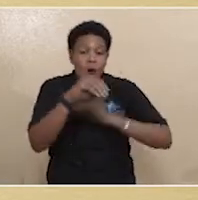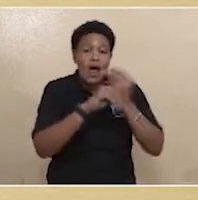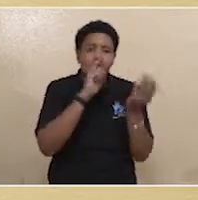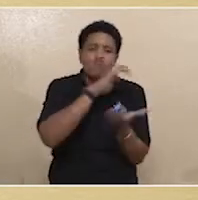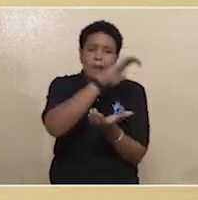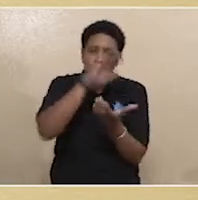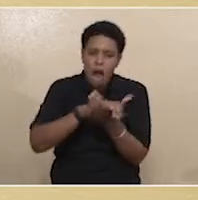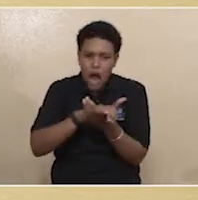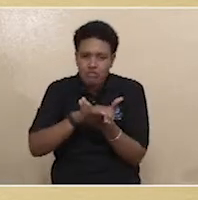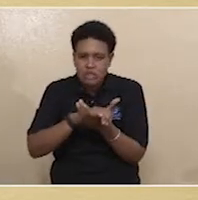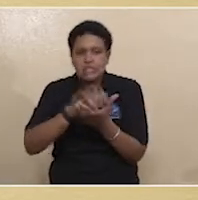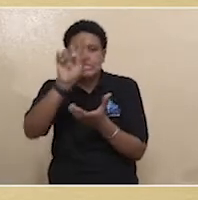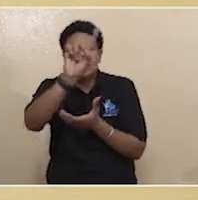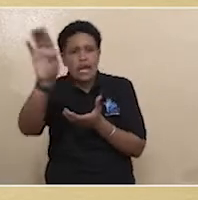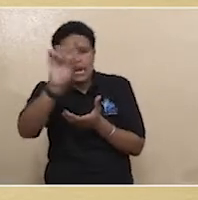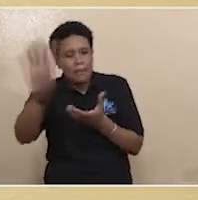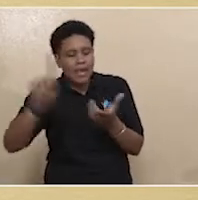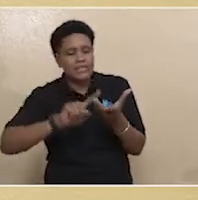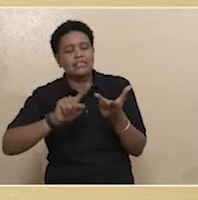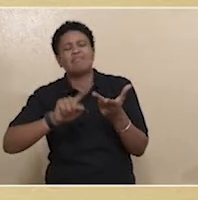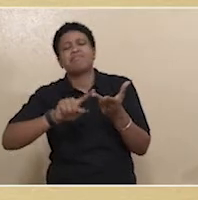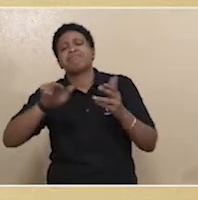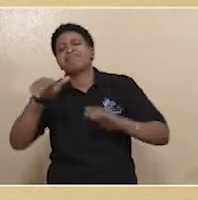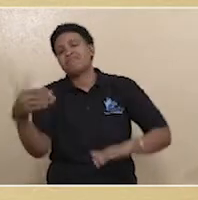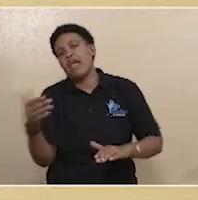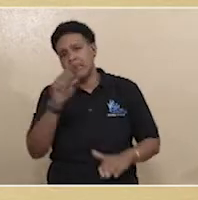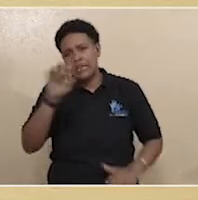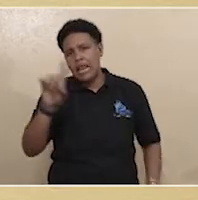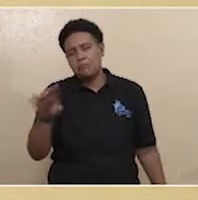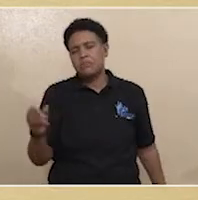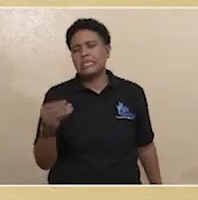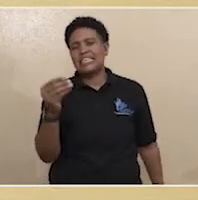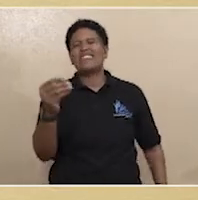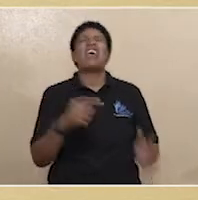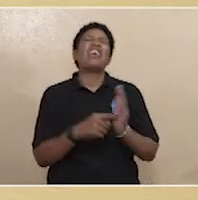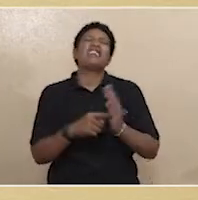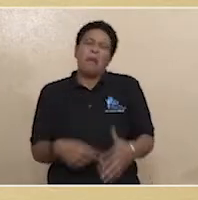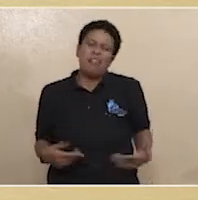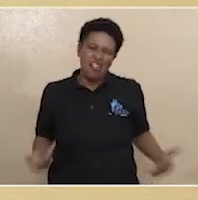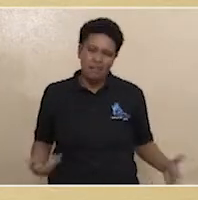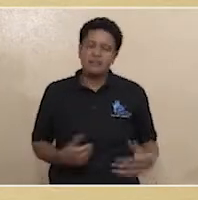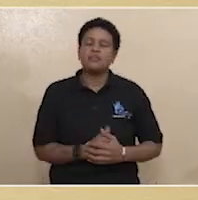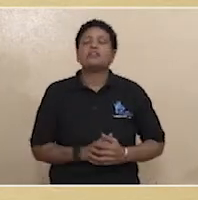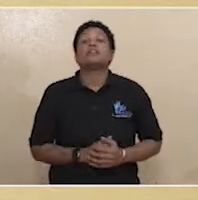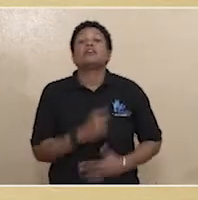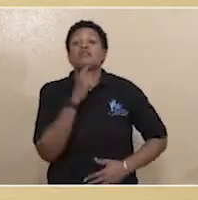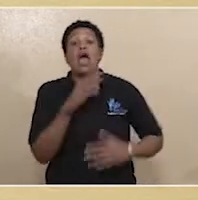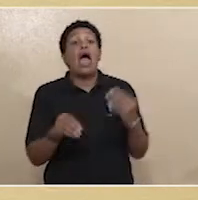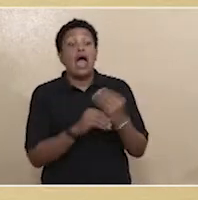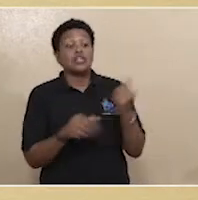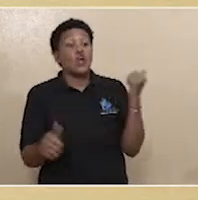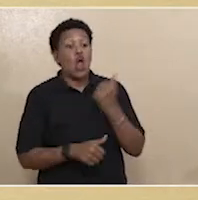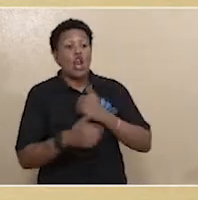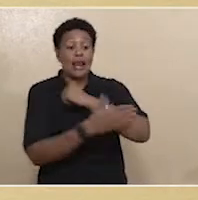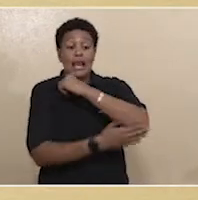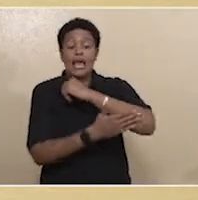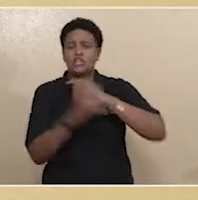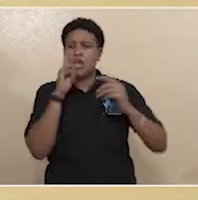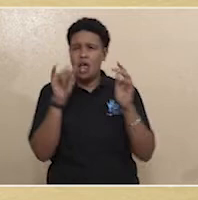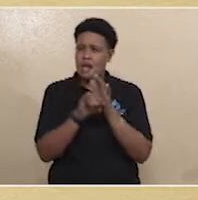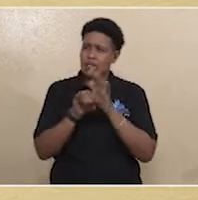marriage databases death databases to give you some examples also under the national